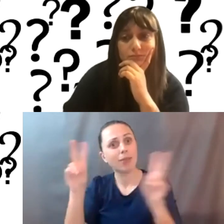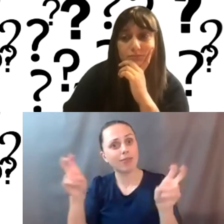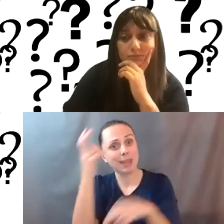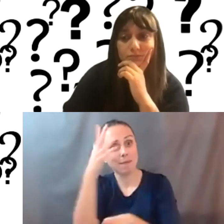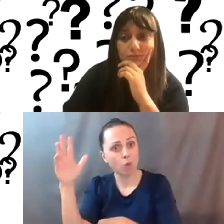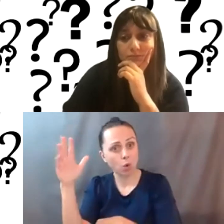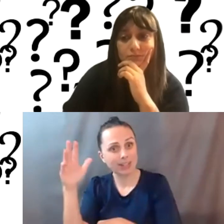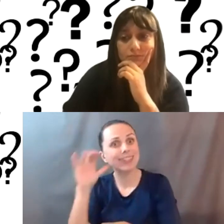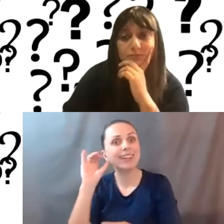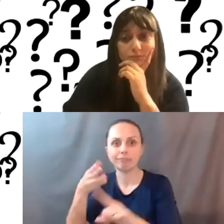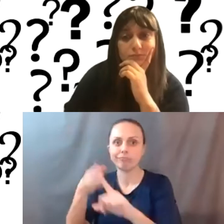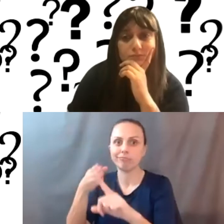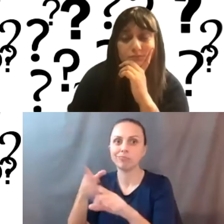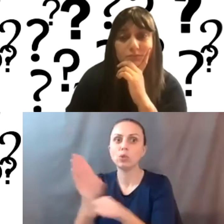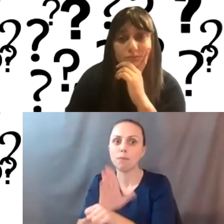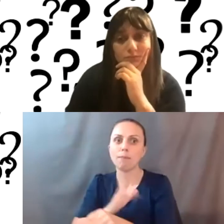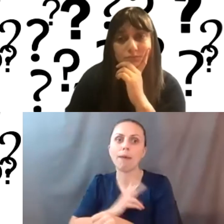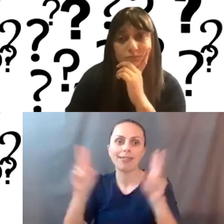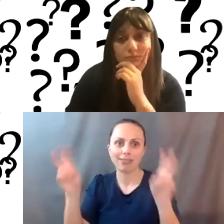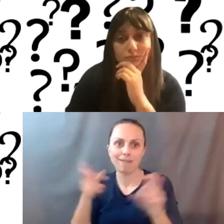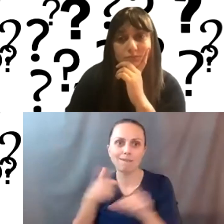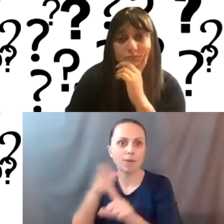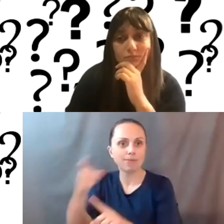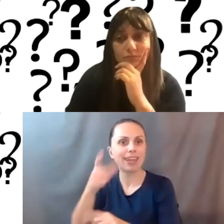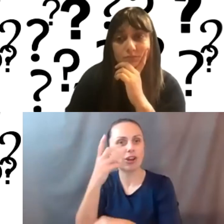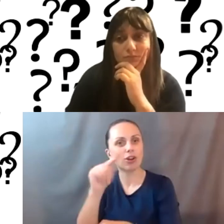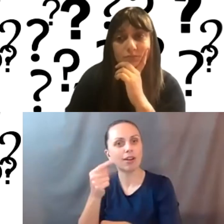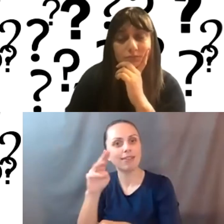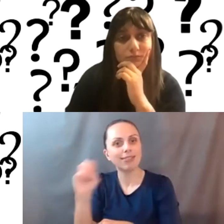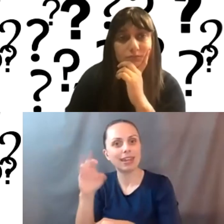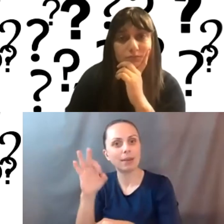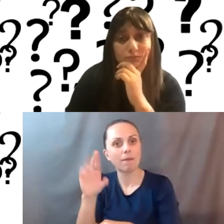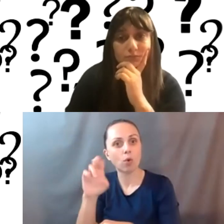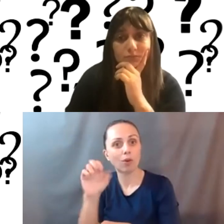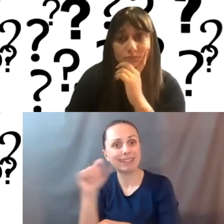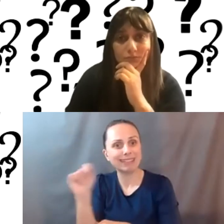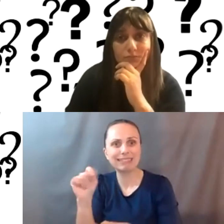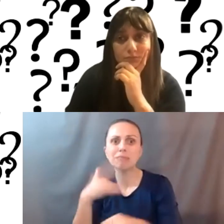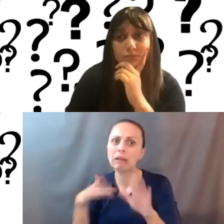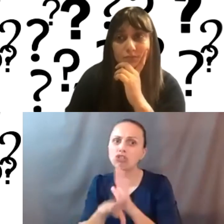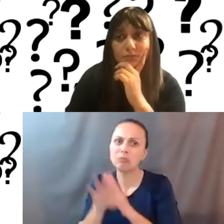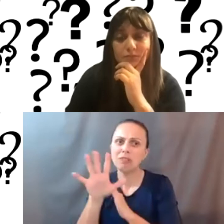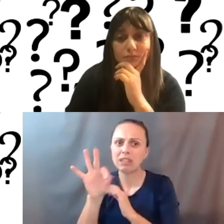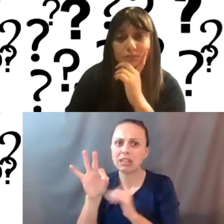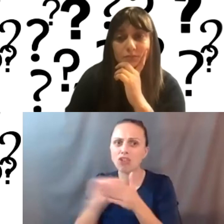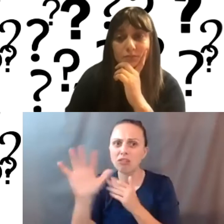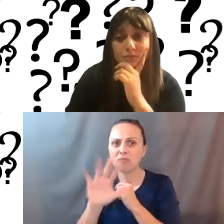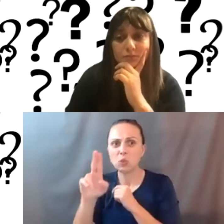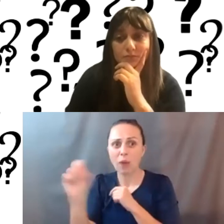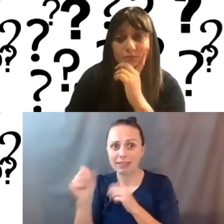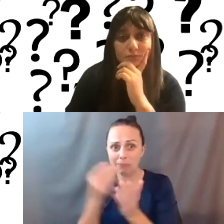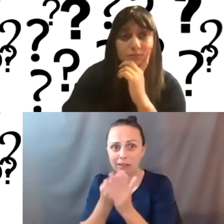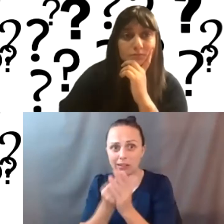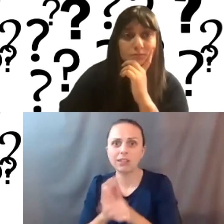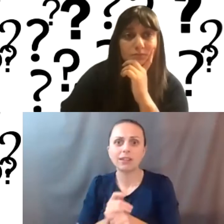forest is a place. I usually buy my themes. Um, it's relatively inexpensive. Um, and you can, again, there's sort of a